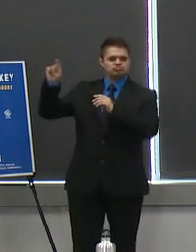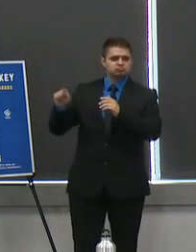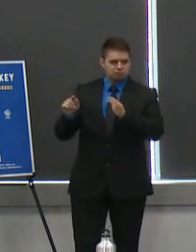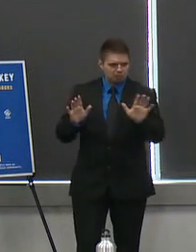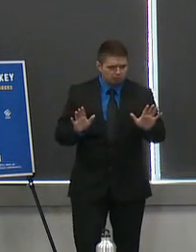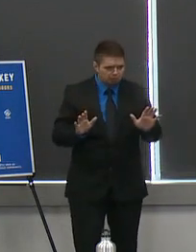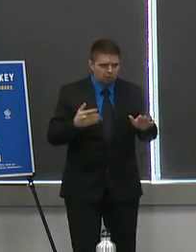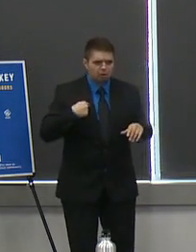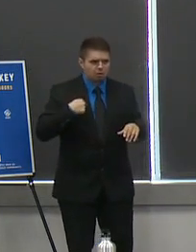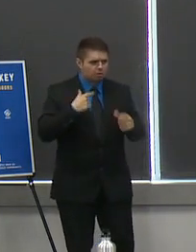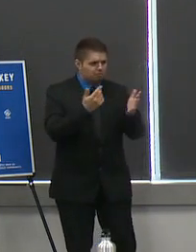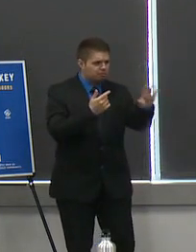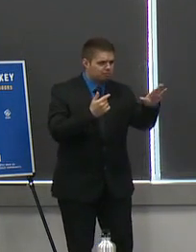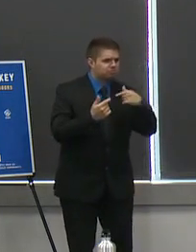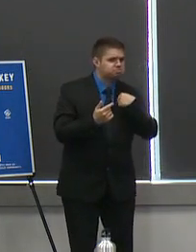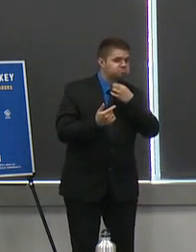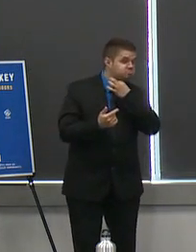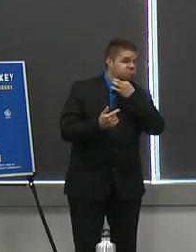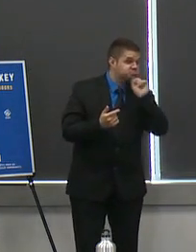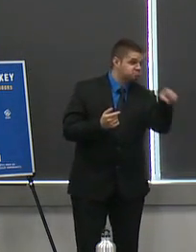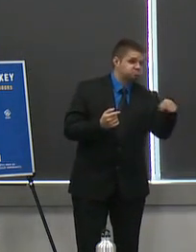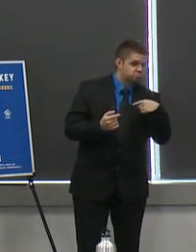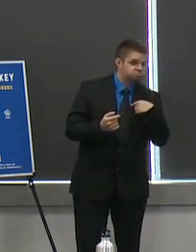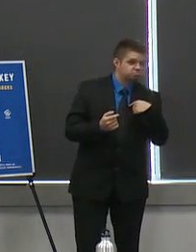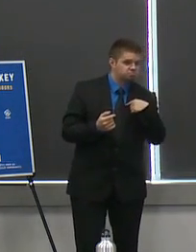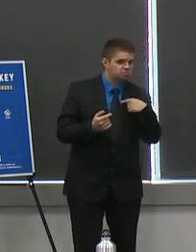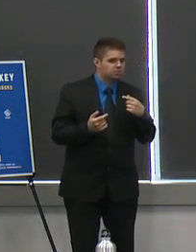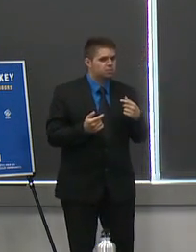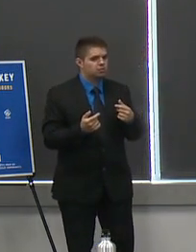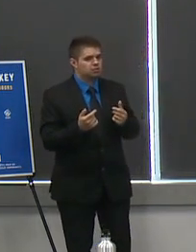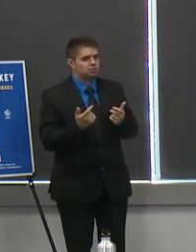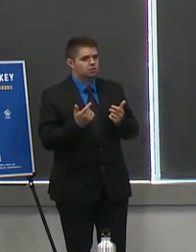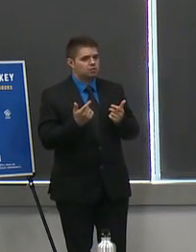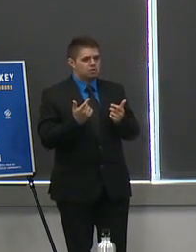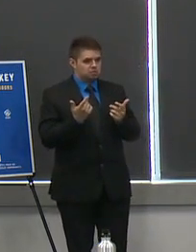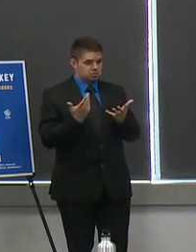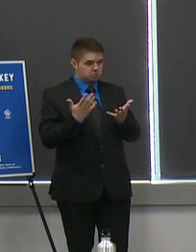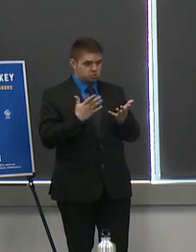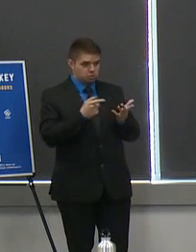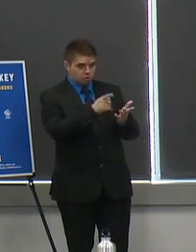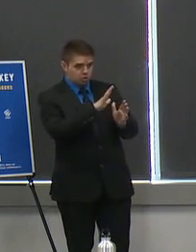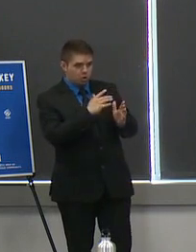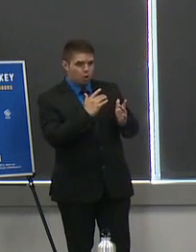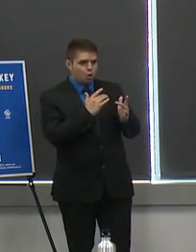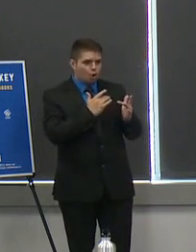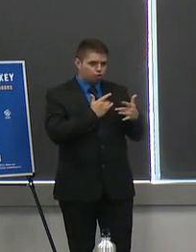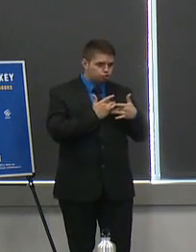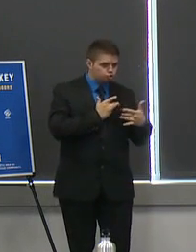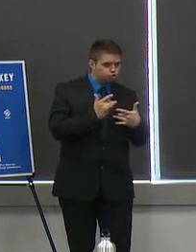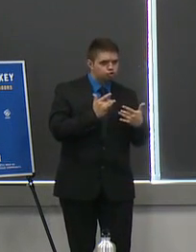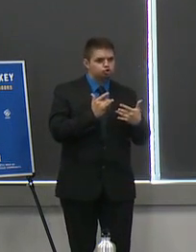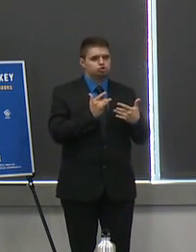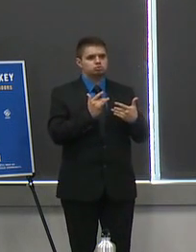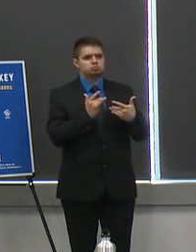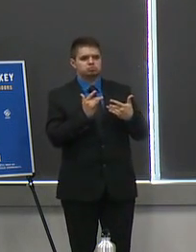curious if you are concerned that based on the modeling that shows infections and